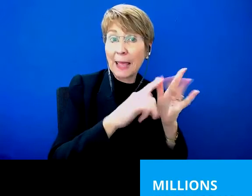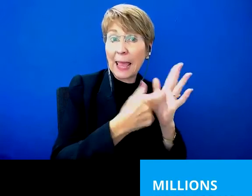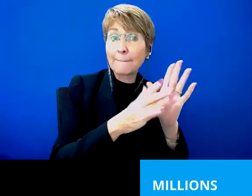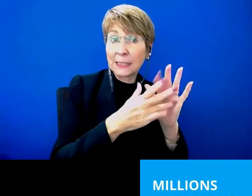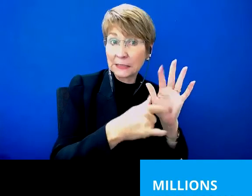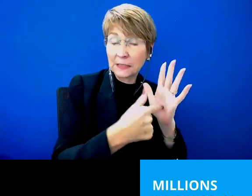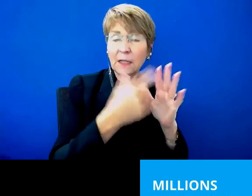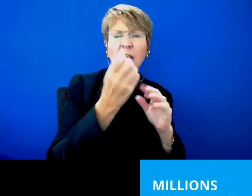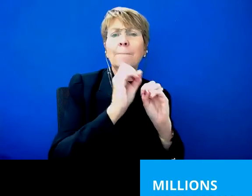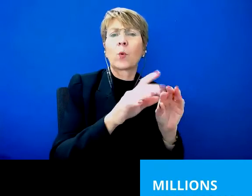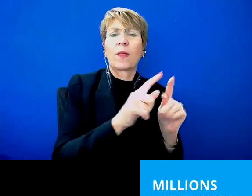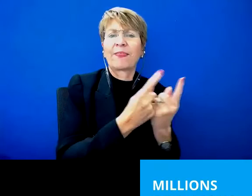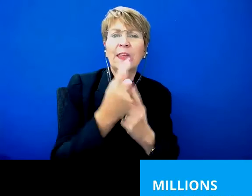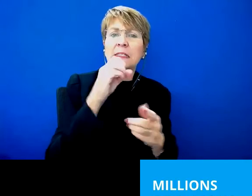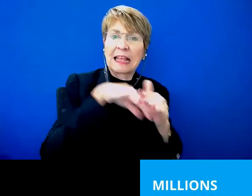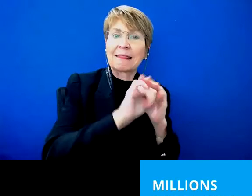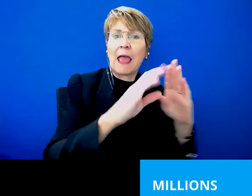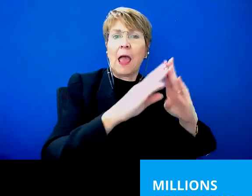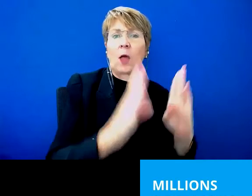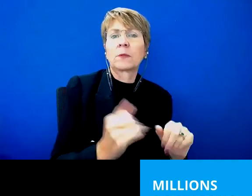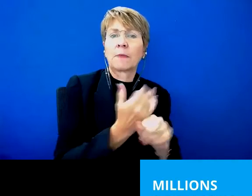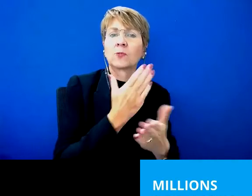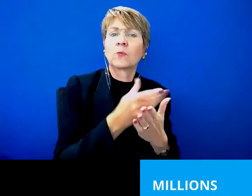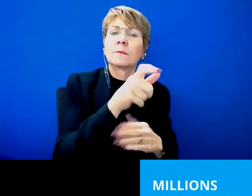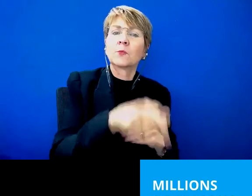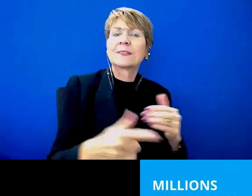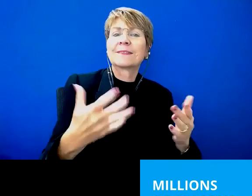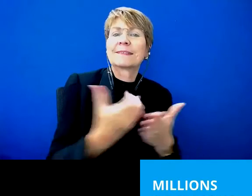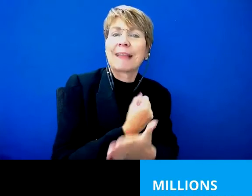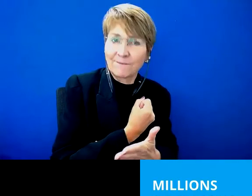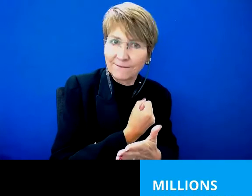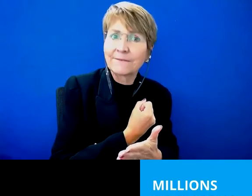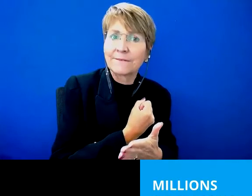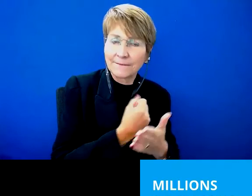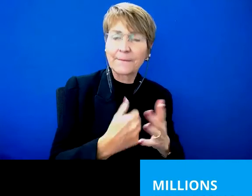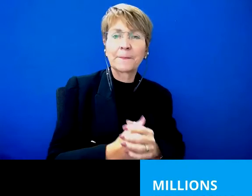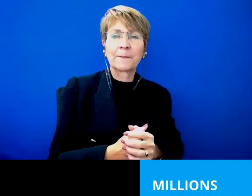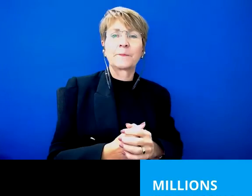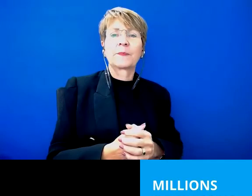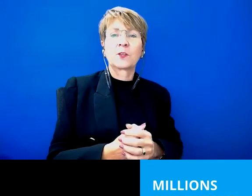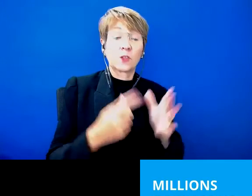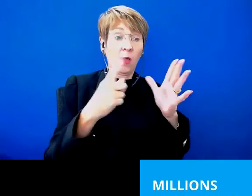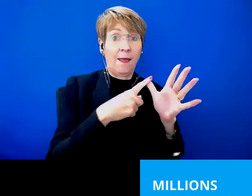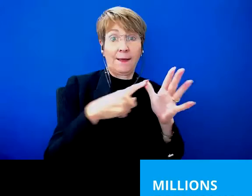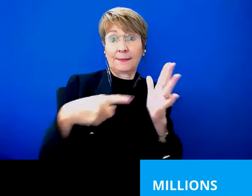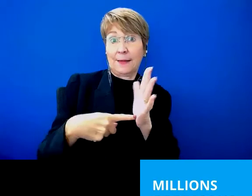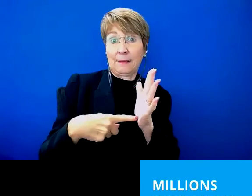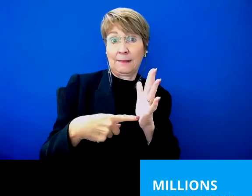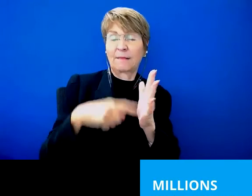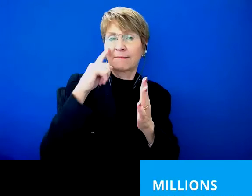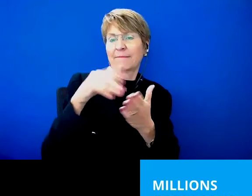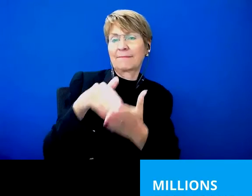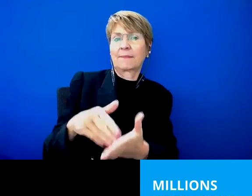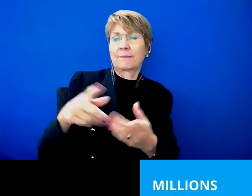in person. So assistive technology can assist three key issues for carers